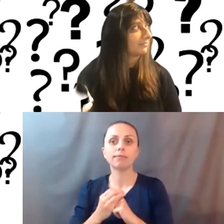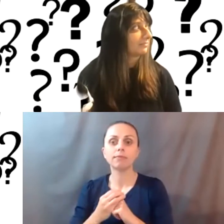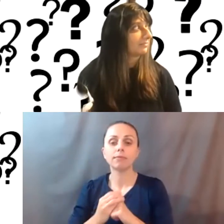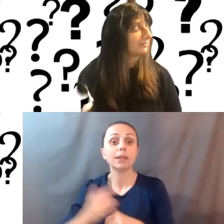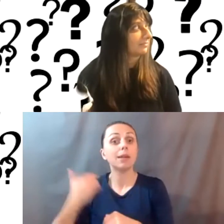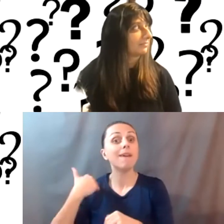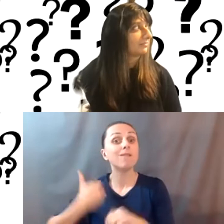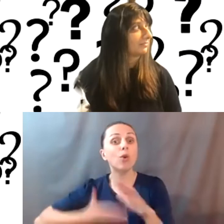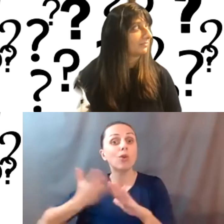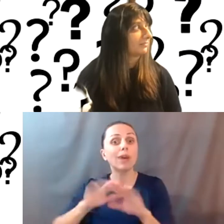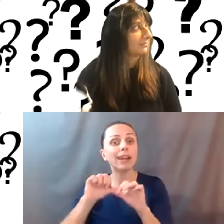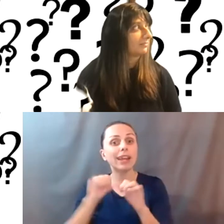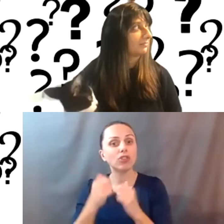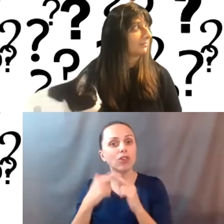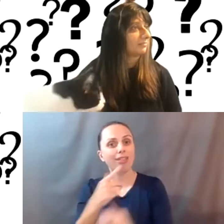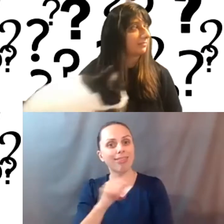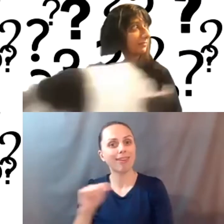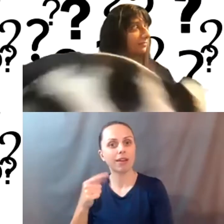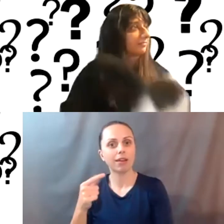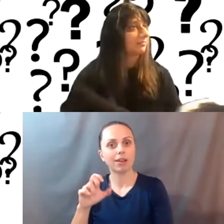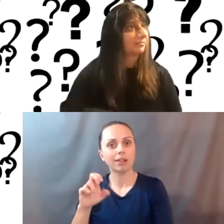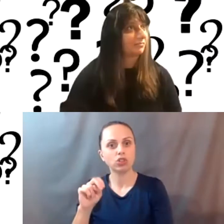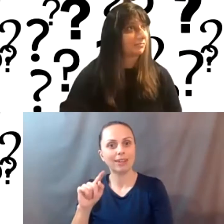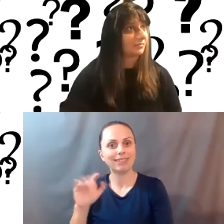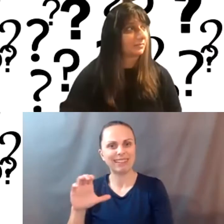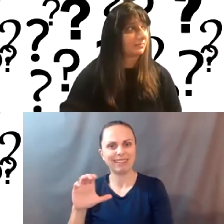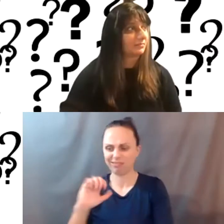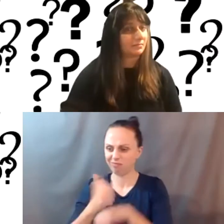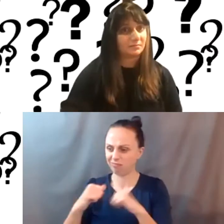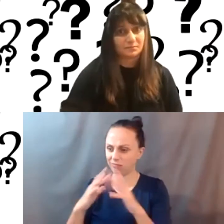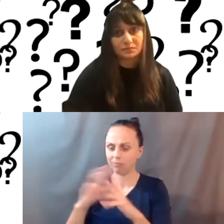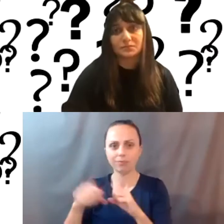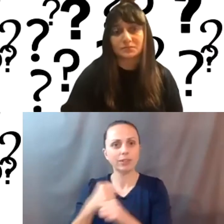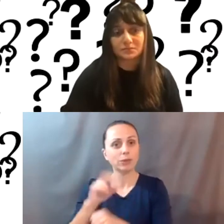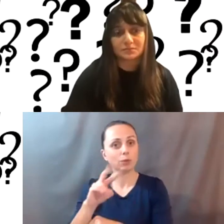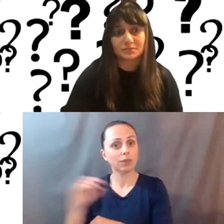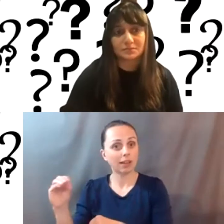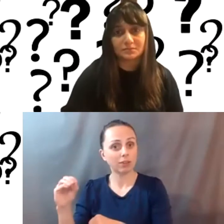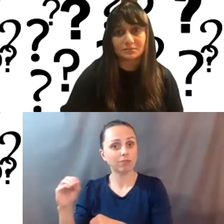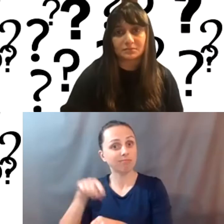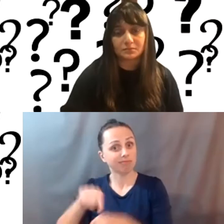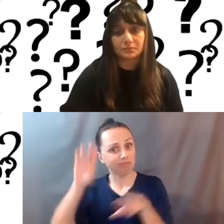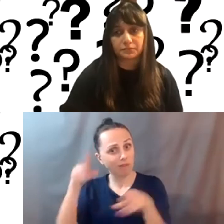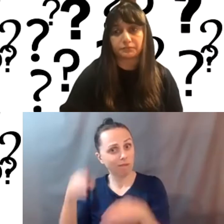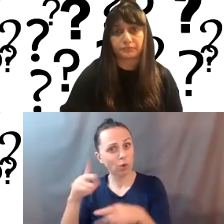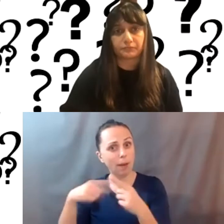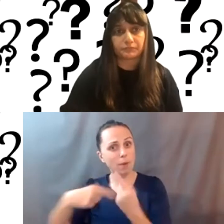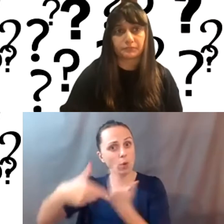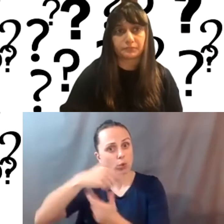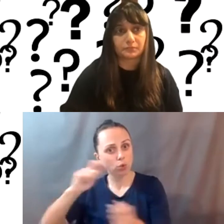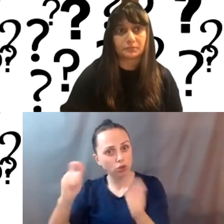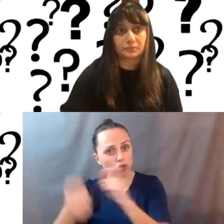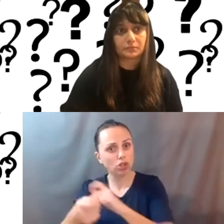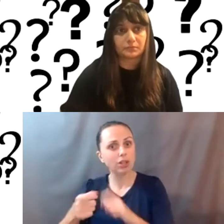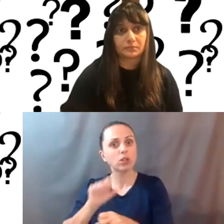agency called Agentic and I formed that in 2000. And it really was focused around social change, working with